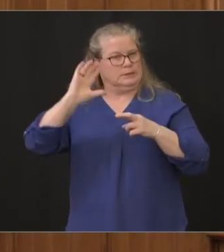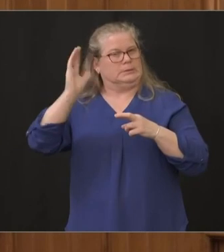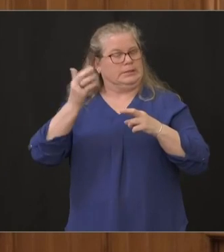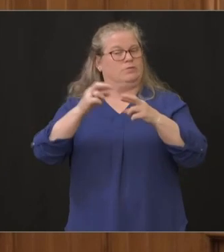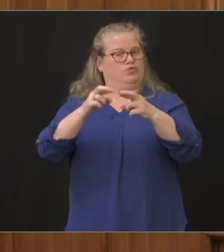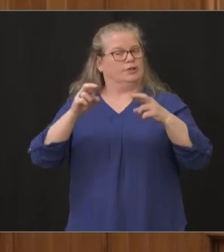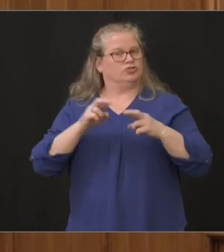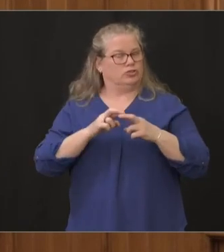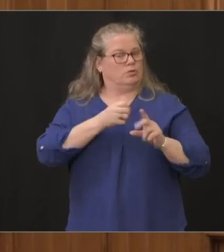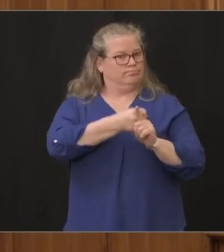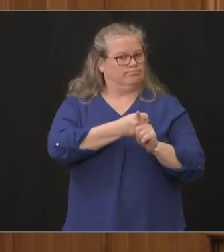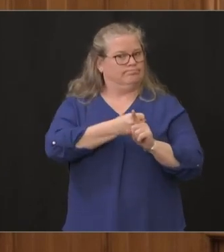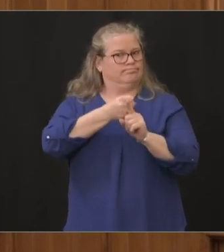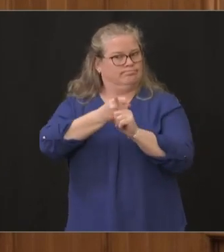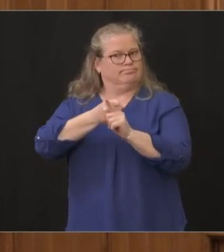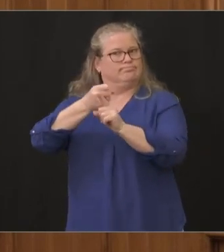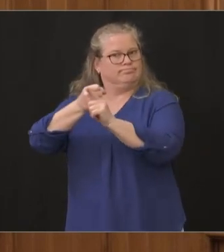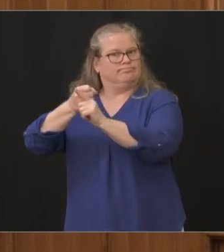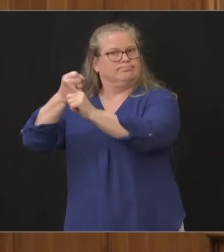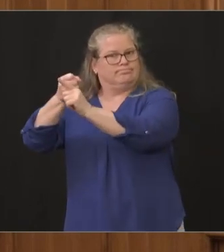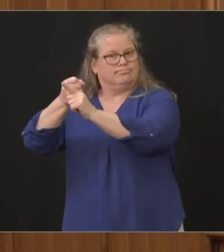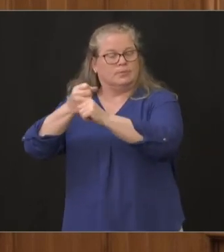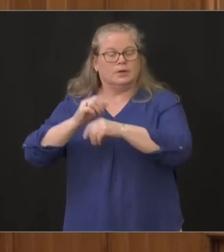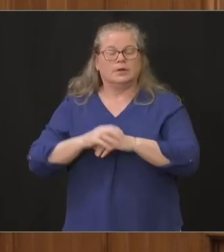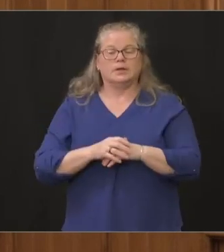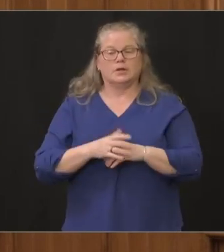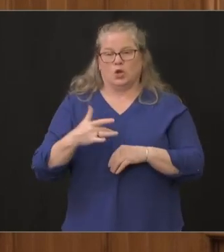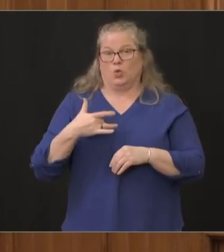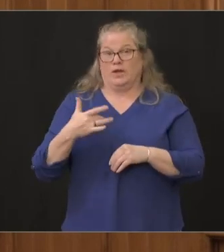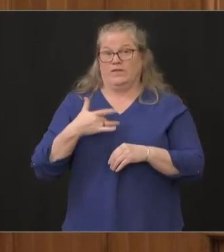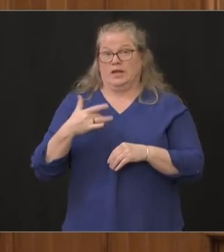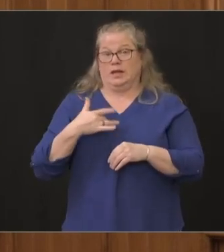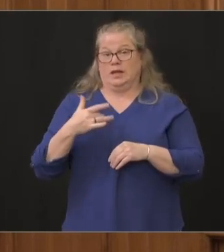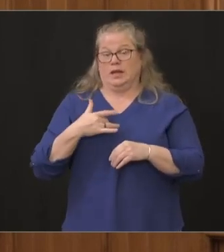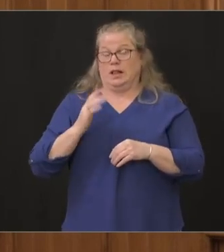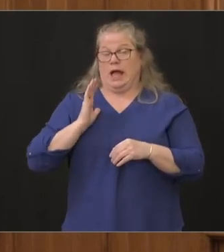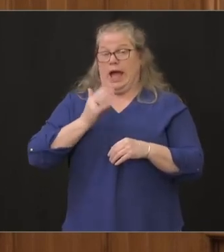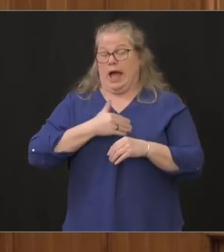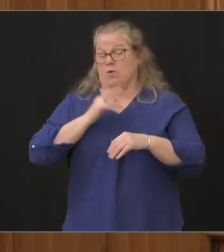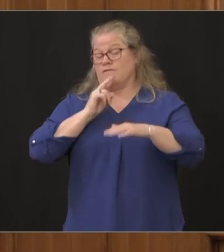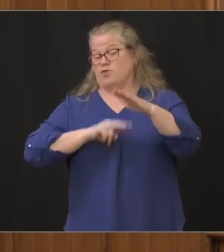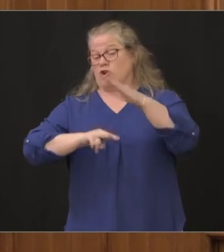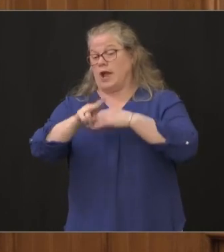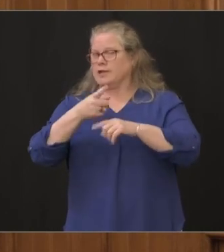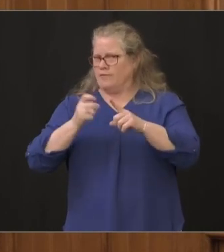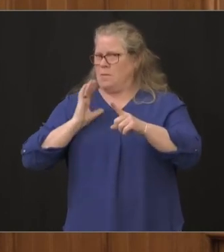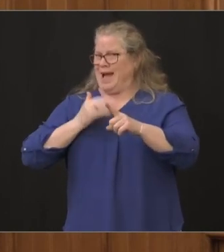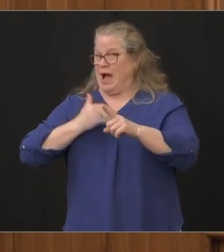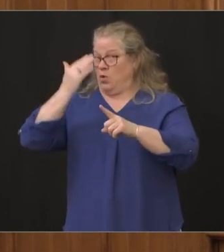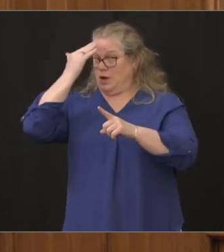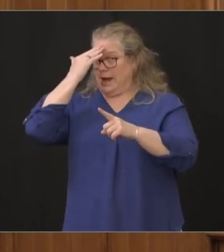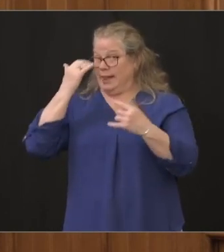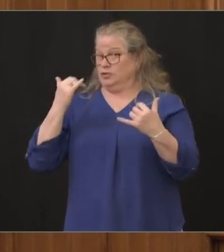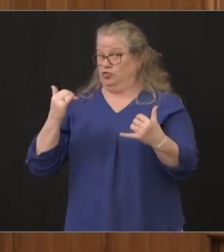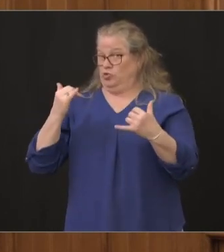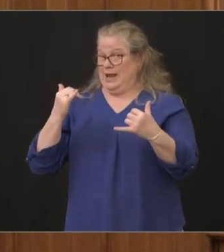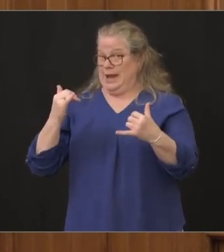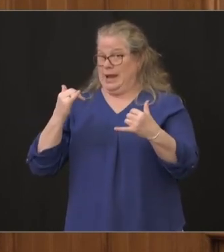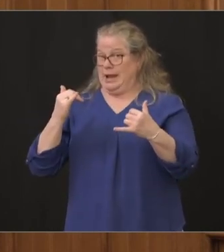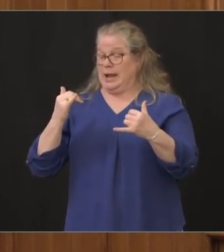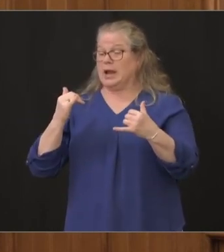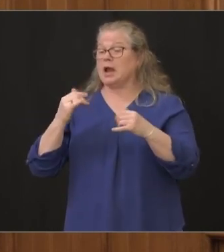least the peak is likely being forecasted based on our best modeling today around the second week of April